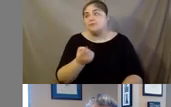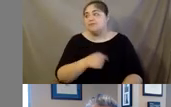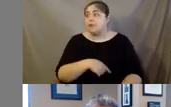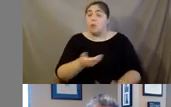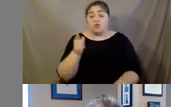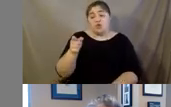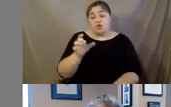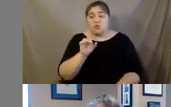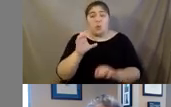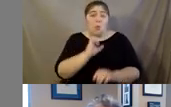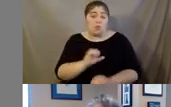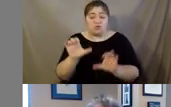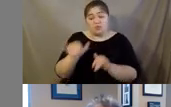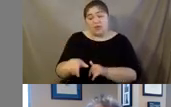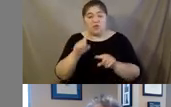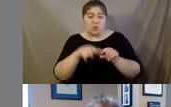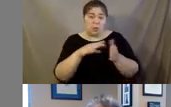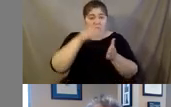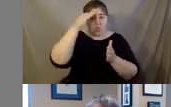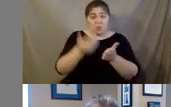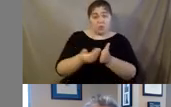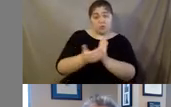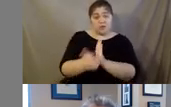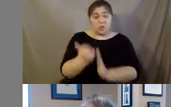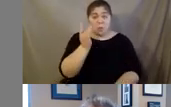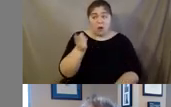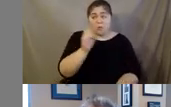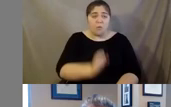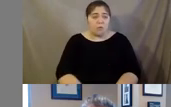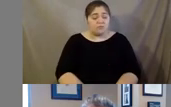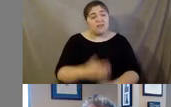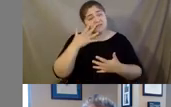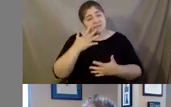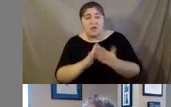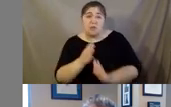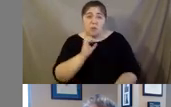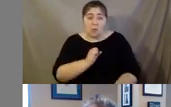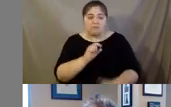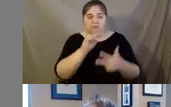or you're too old to learn a new skill, or it's really sad to get old. Those are, those are forms of ageism